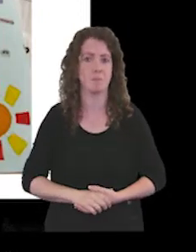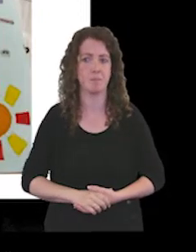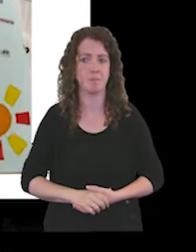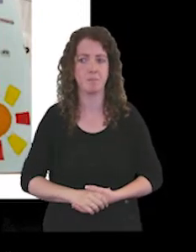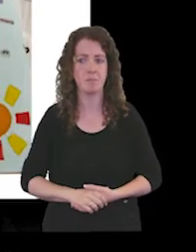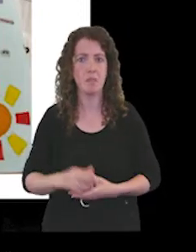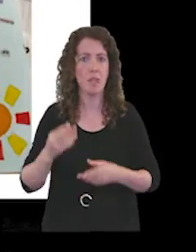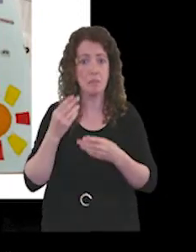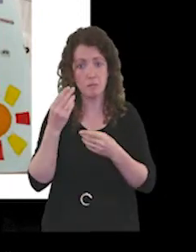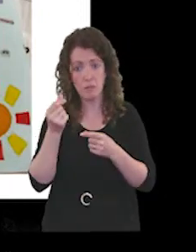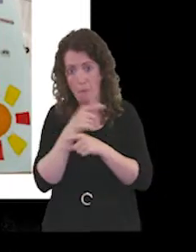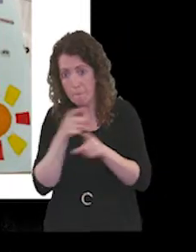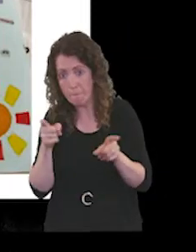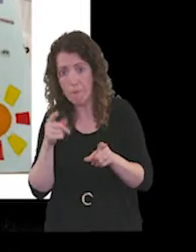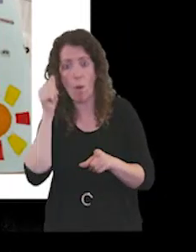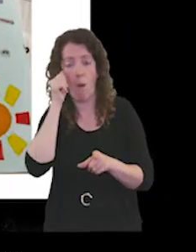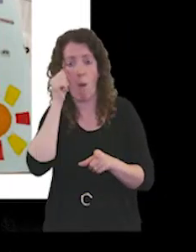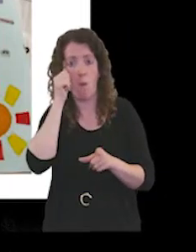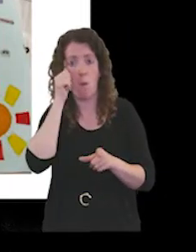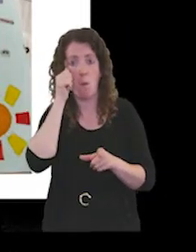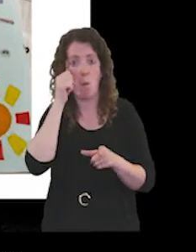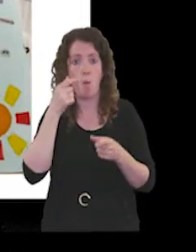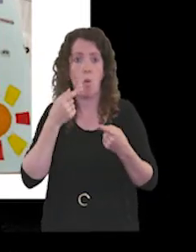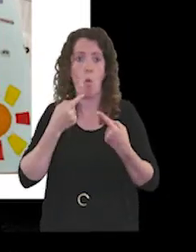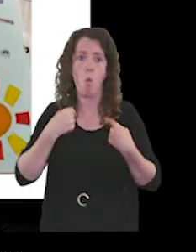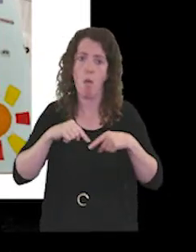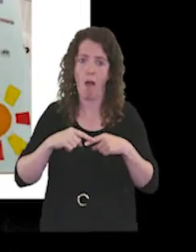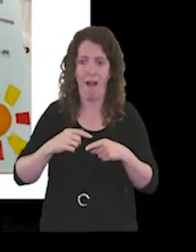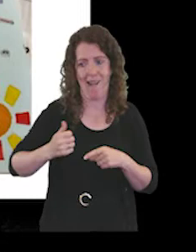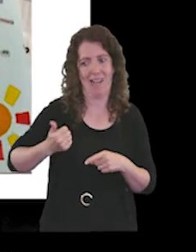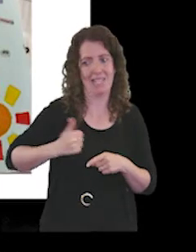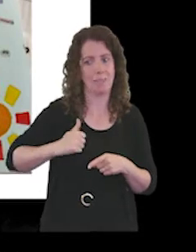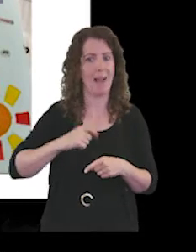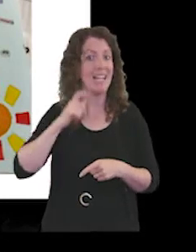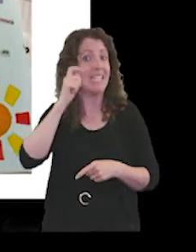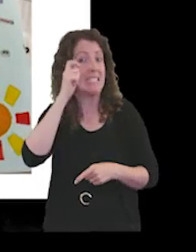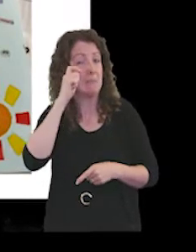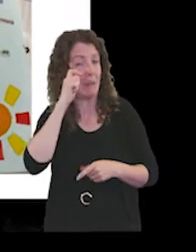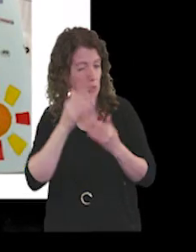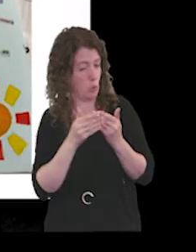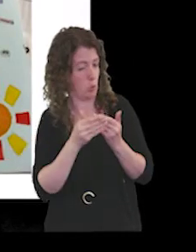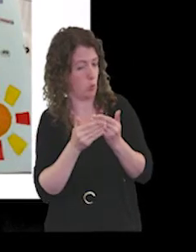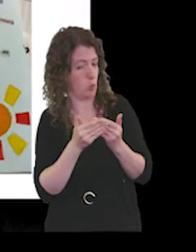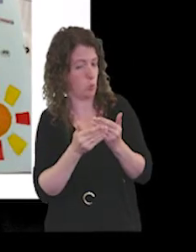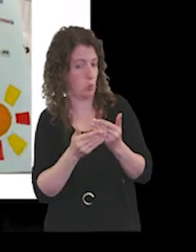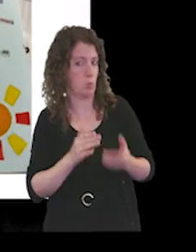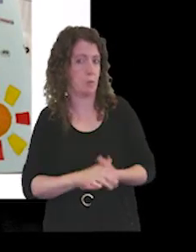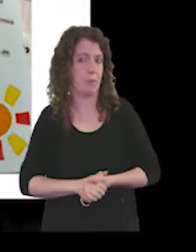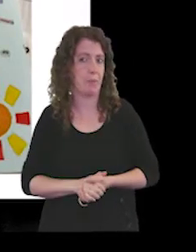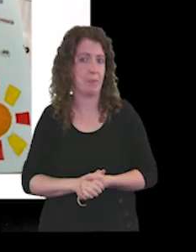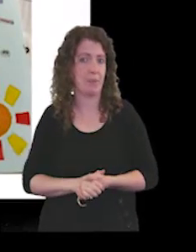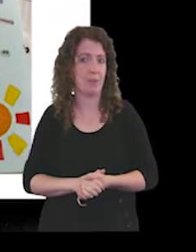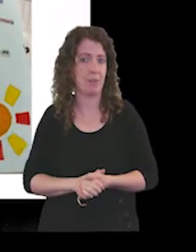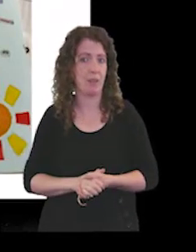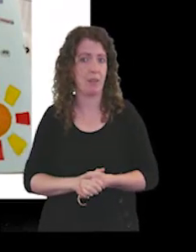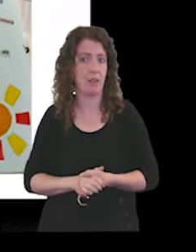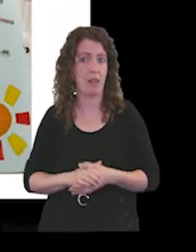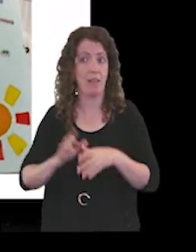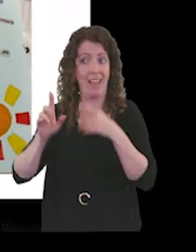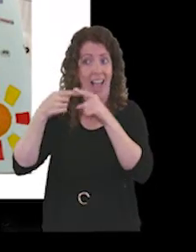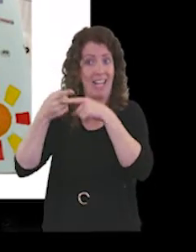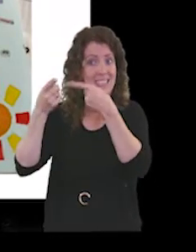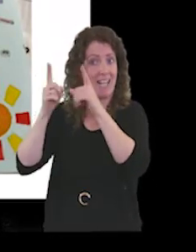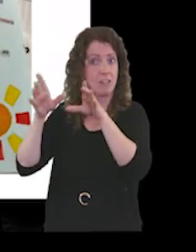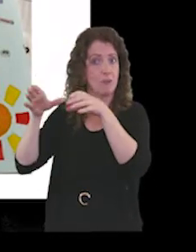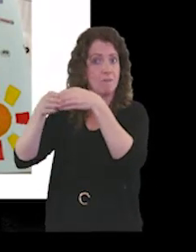Some of you may know that we are due an inspection any time soon and the executive team